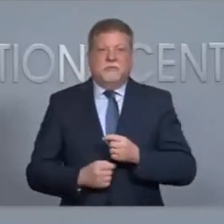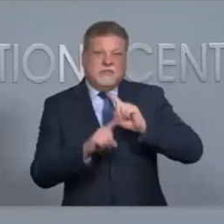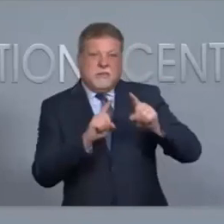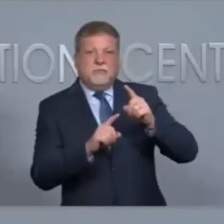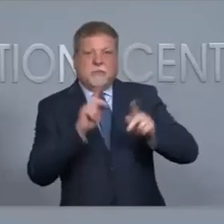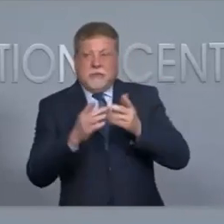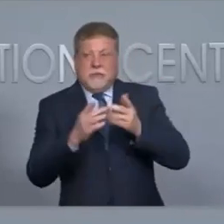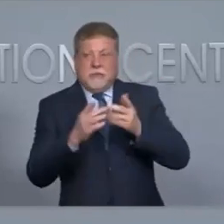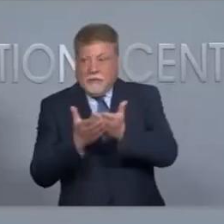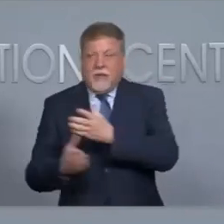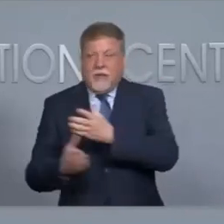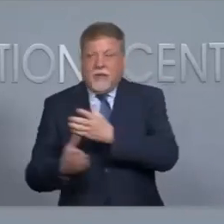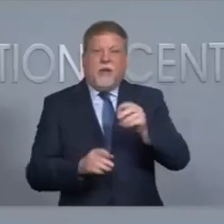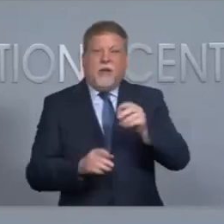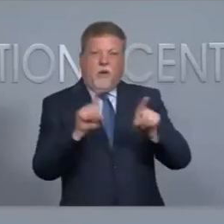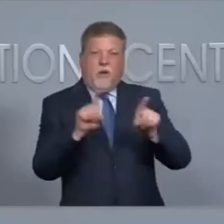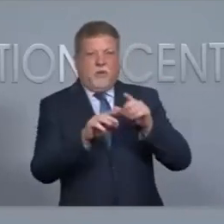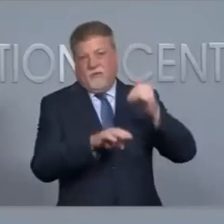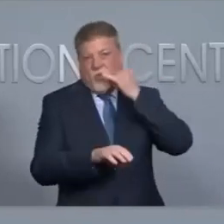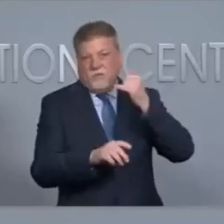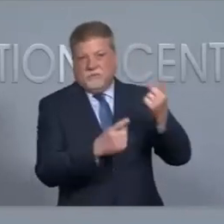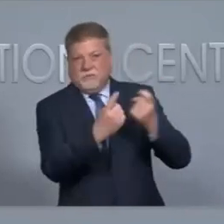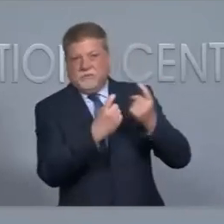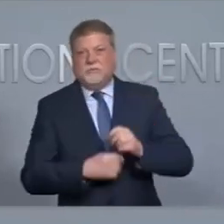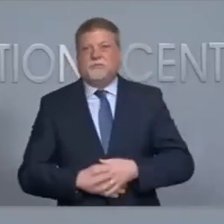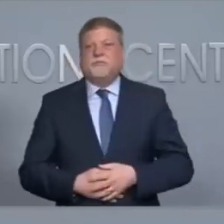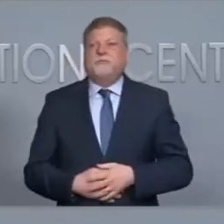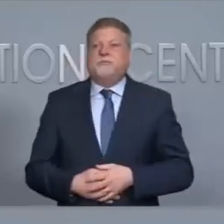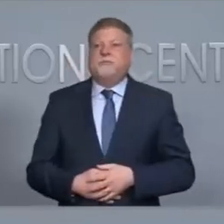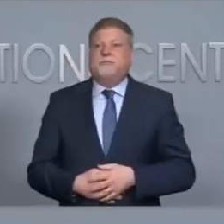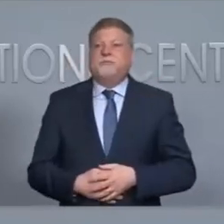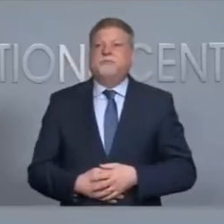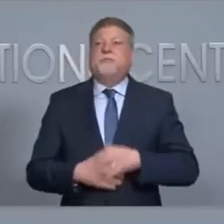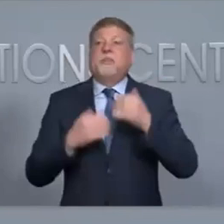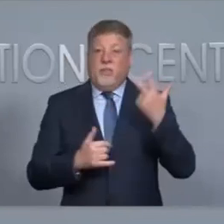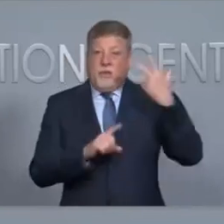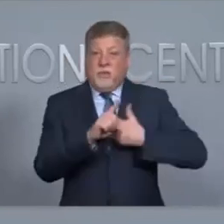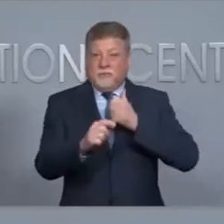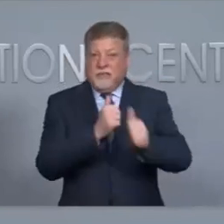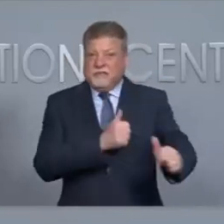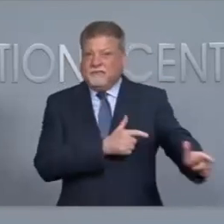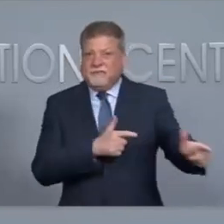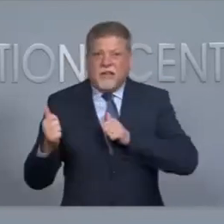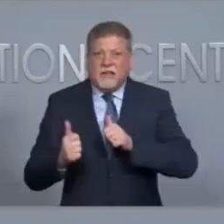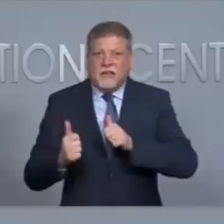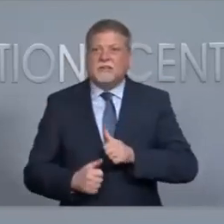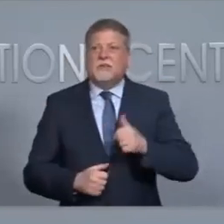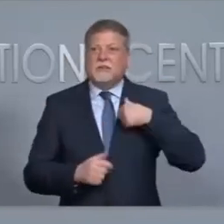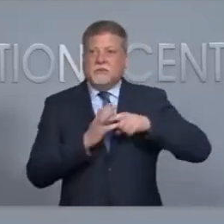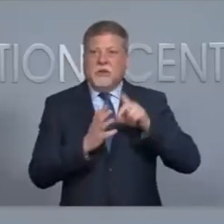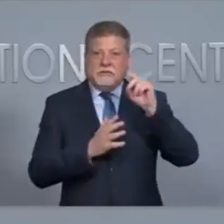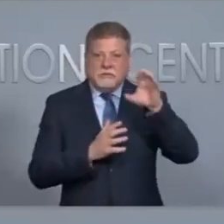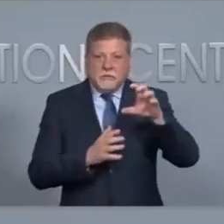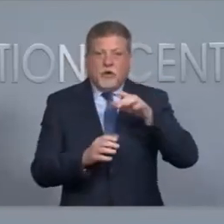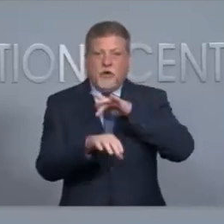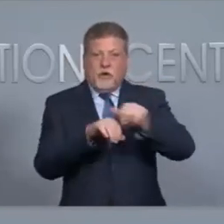The past three months have gone by very quickly, as we have held candidate filing in December, then moved right into absentee by mail voting